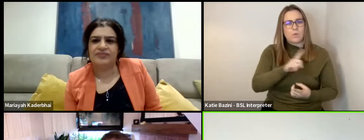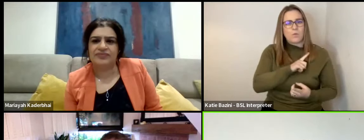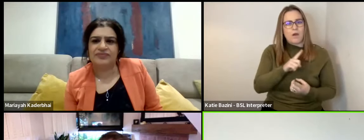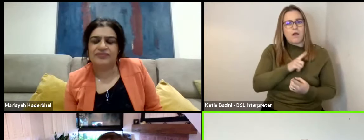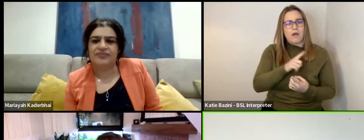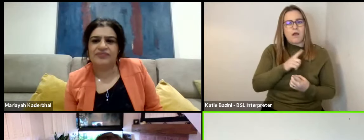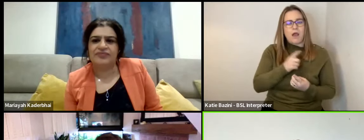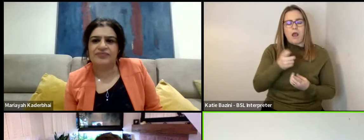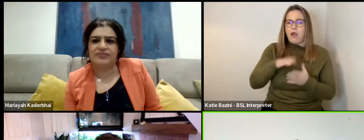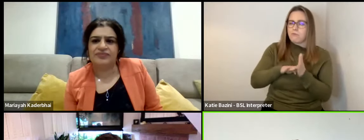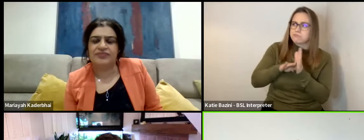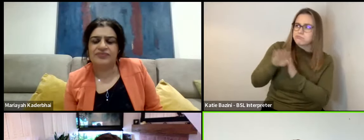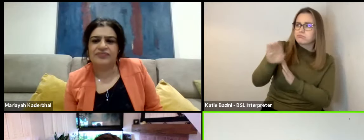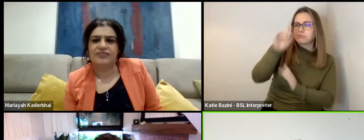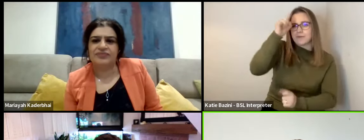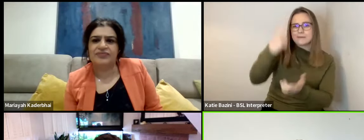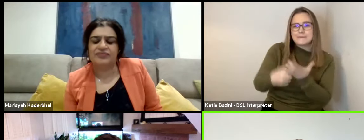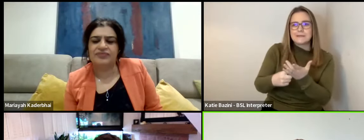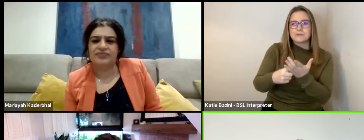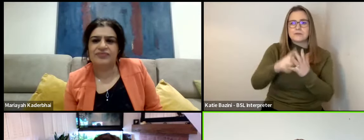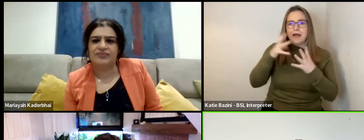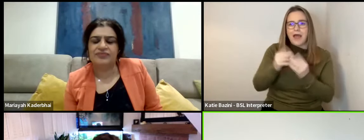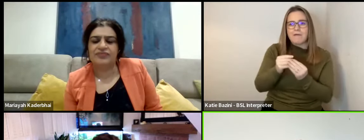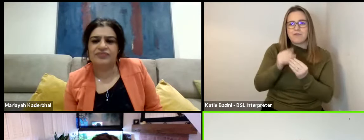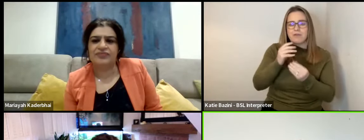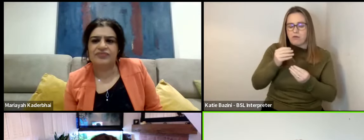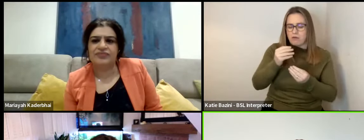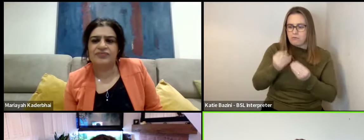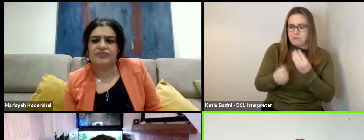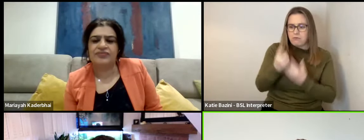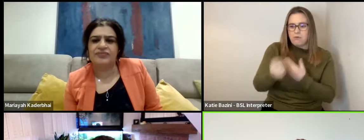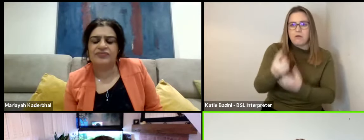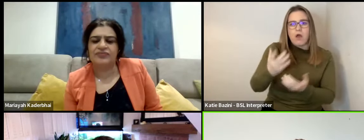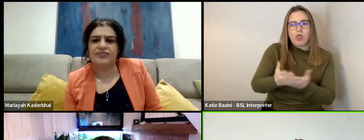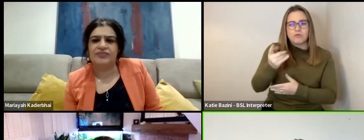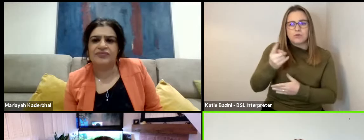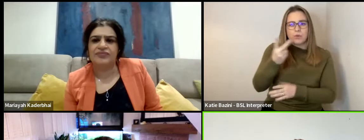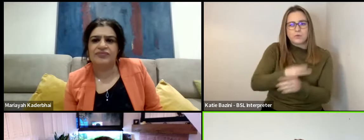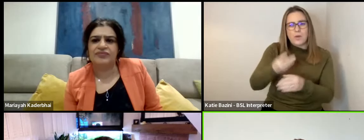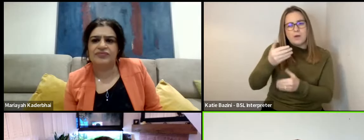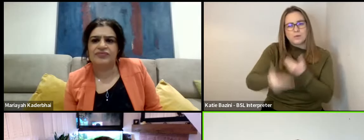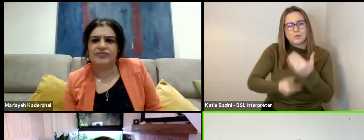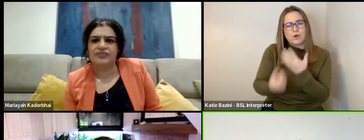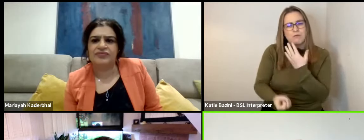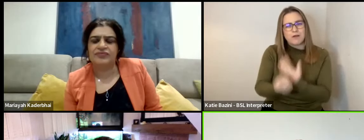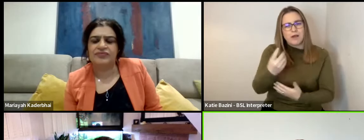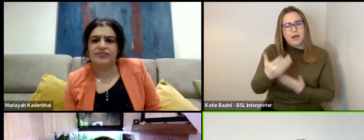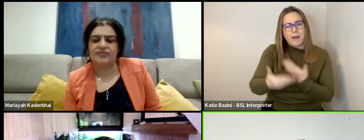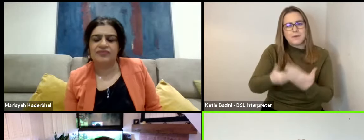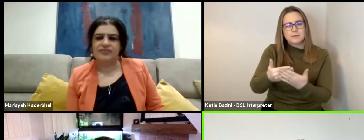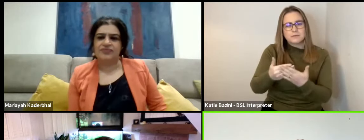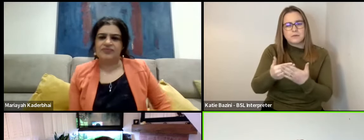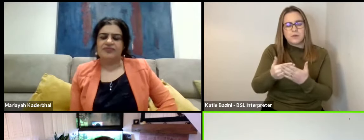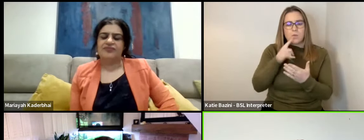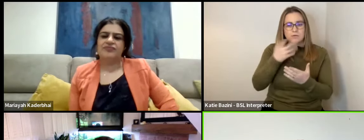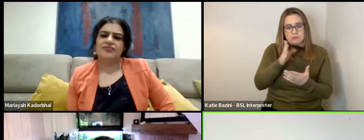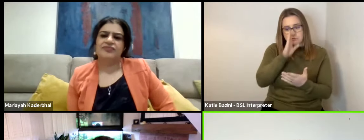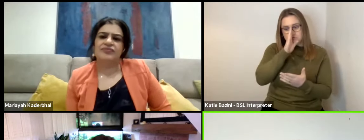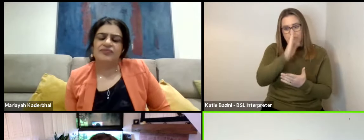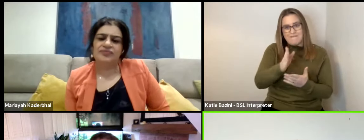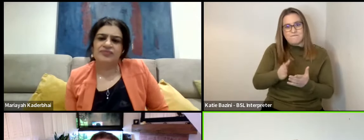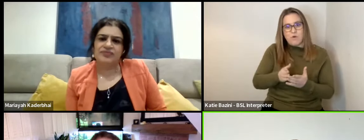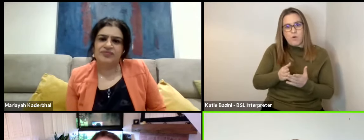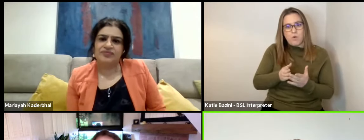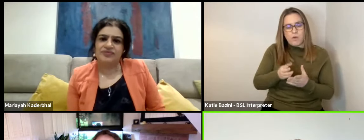action and the trajectory of decisions and choices and everything that then unfolds within that two hour story span, which in our case is a linear narrative, happens.